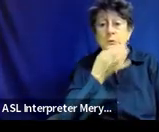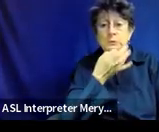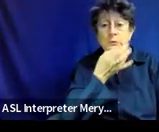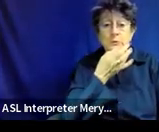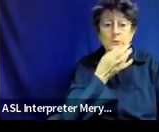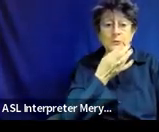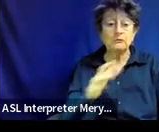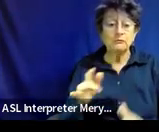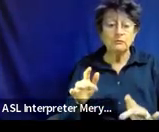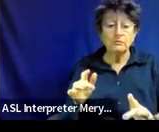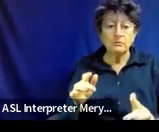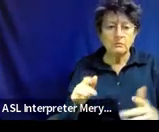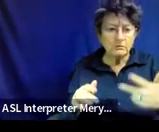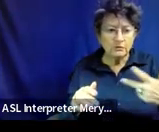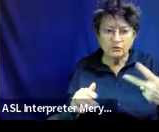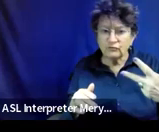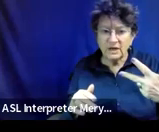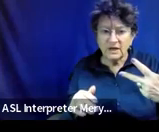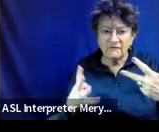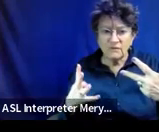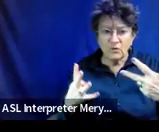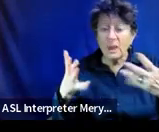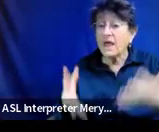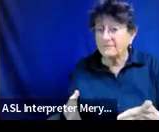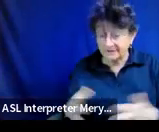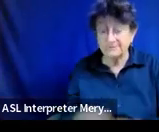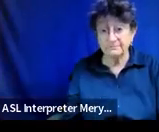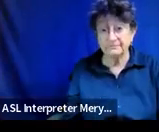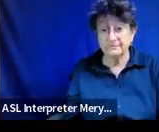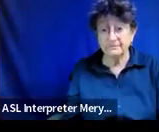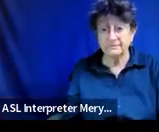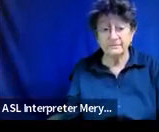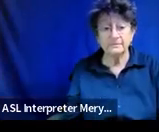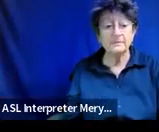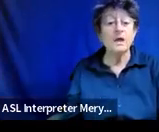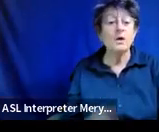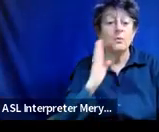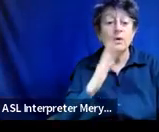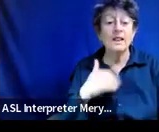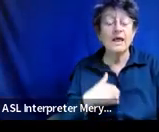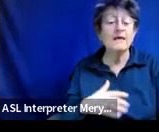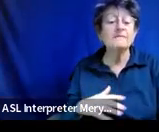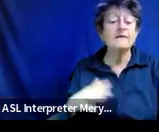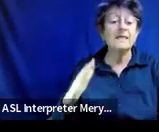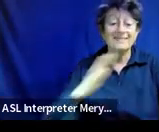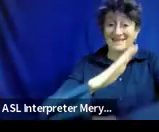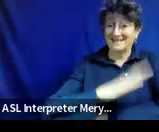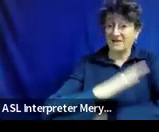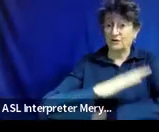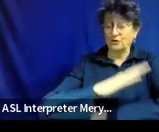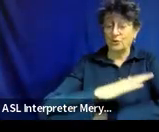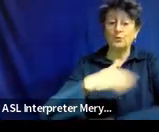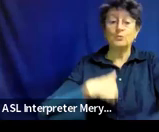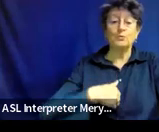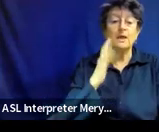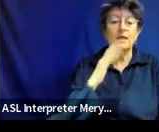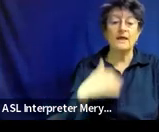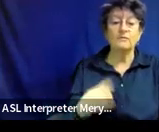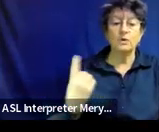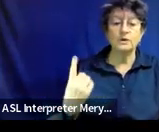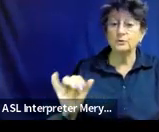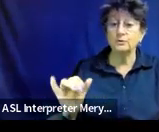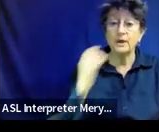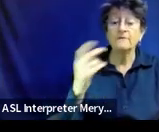There are only one, two, three, four left. And we're doing B13 this afternoon. If you would care to join us, if you do anything with